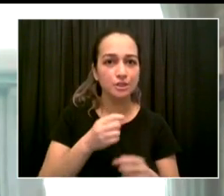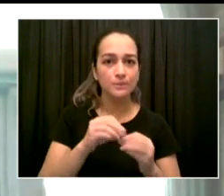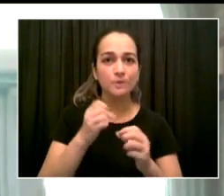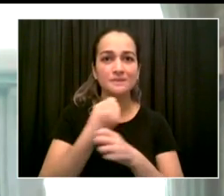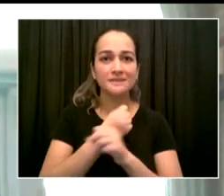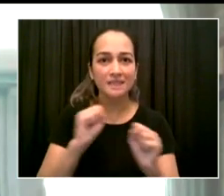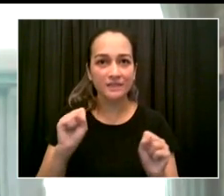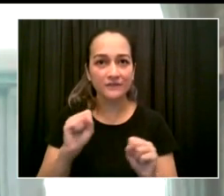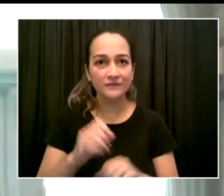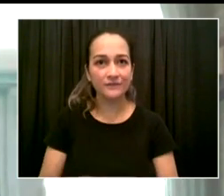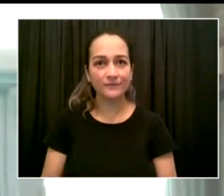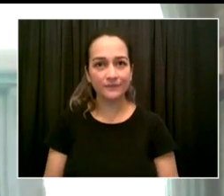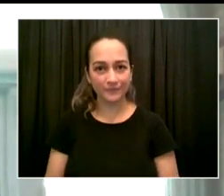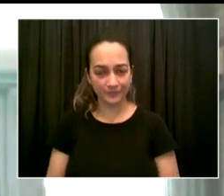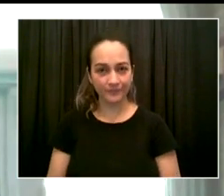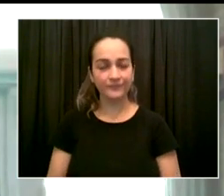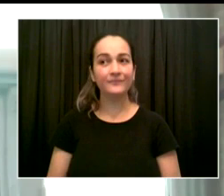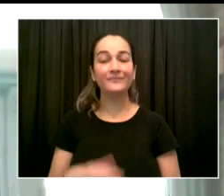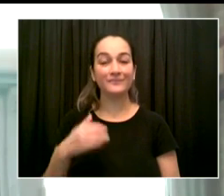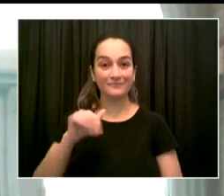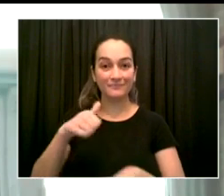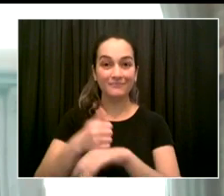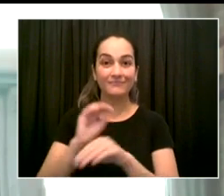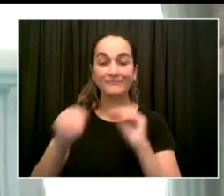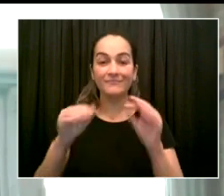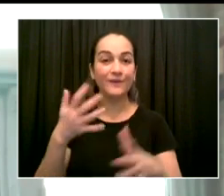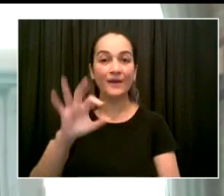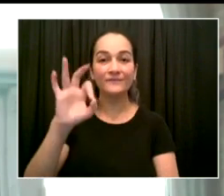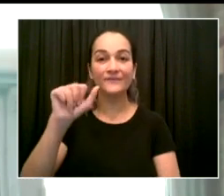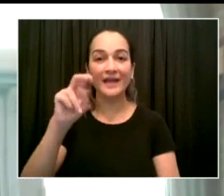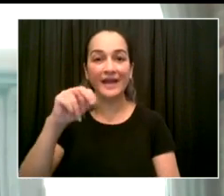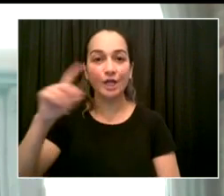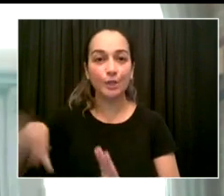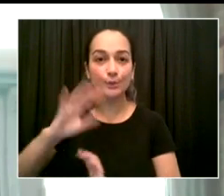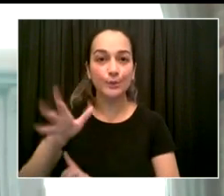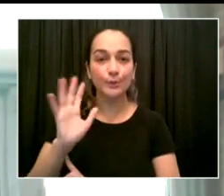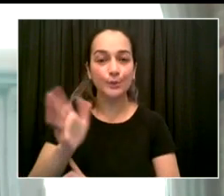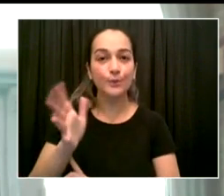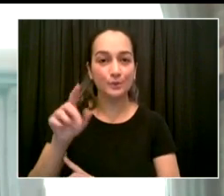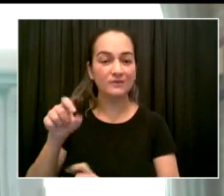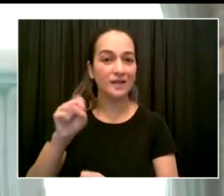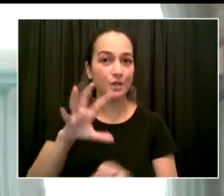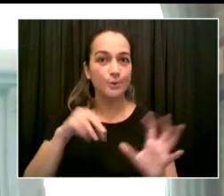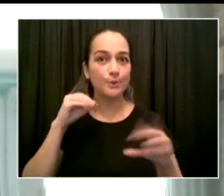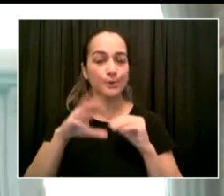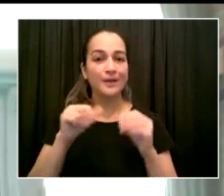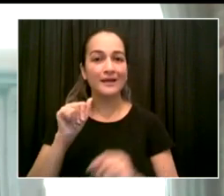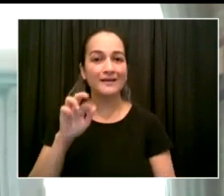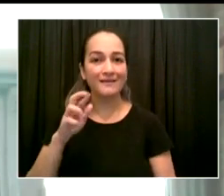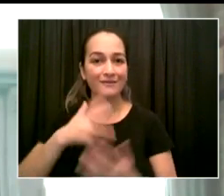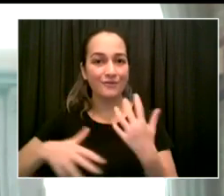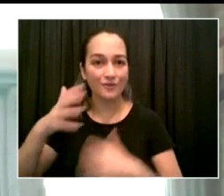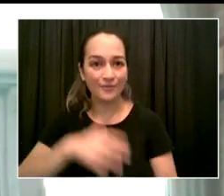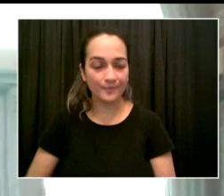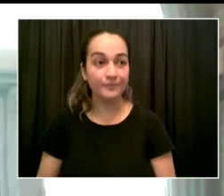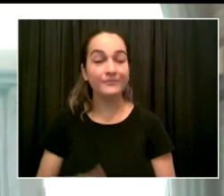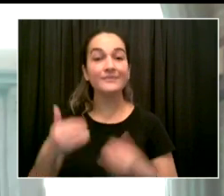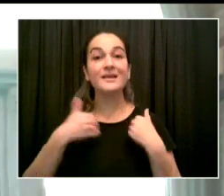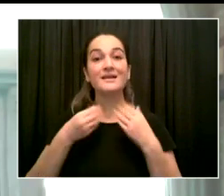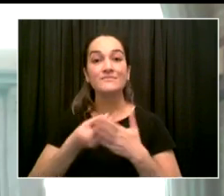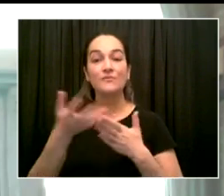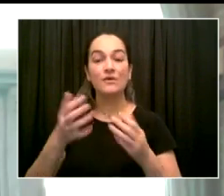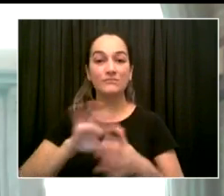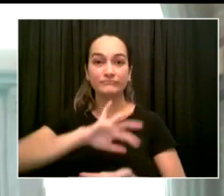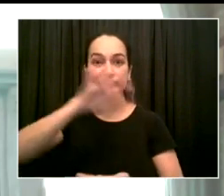full 30 days of PPE available. Since the early days of the pandemic, our custodial engineers and facility